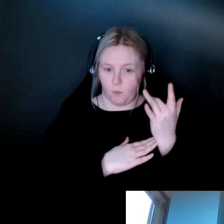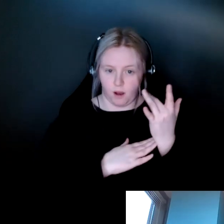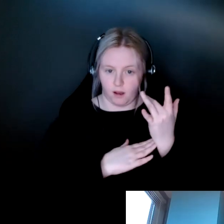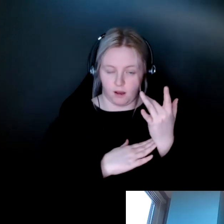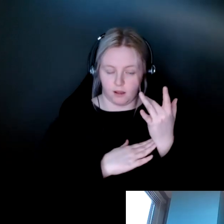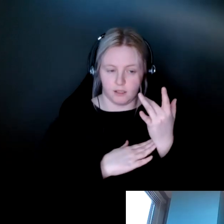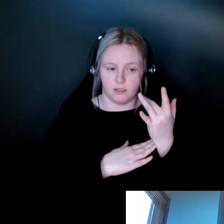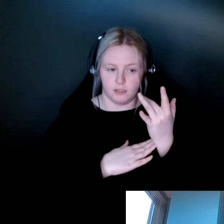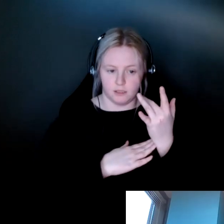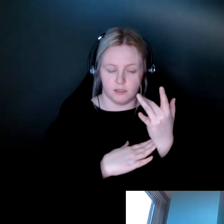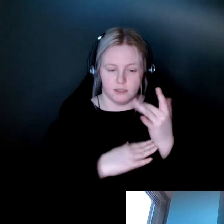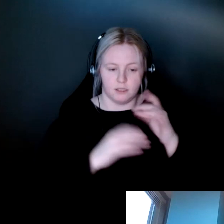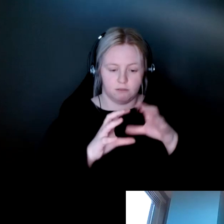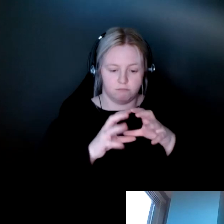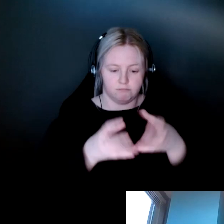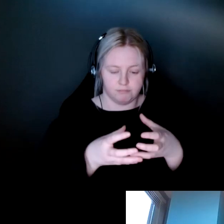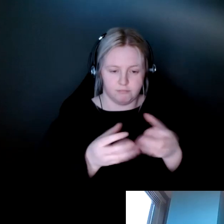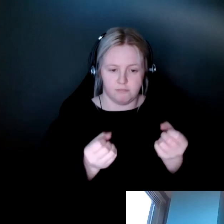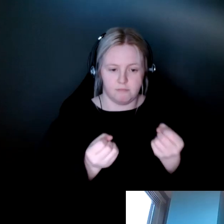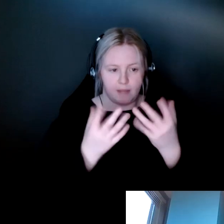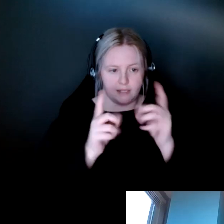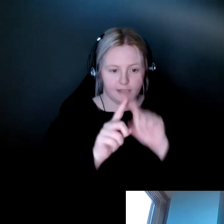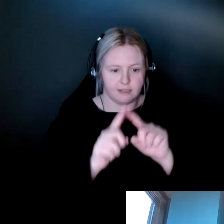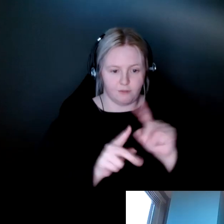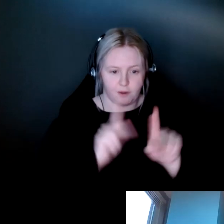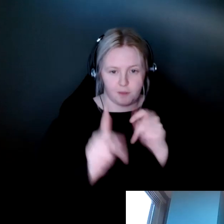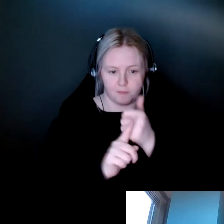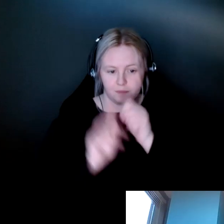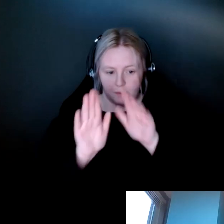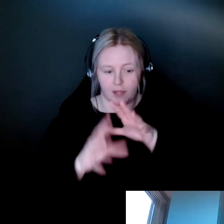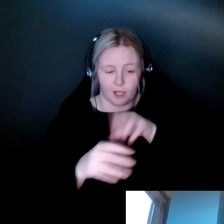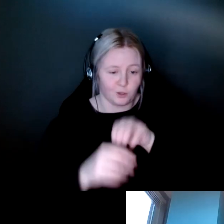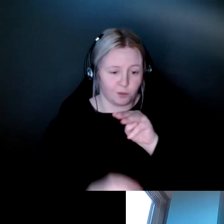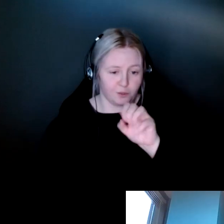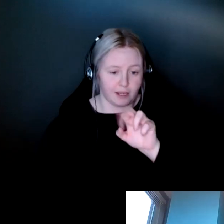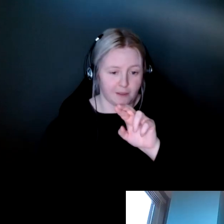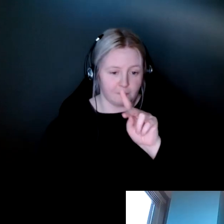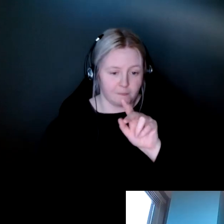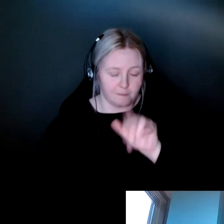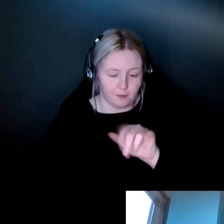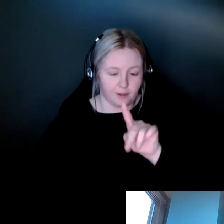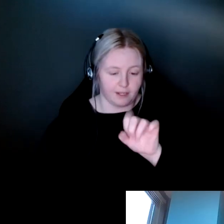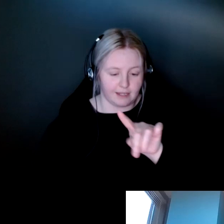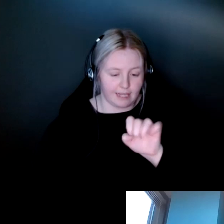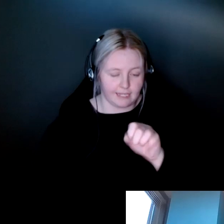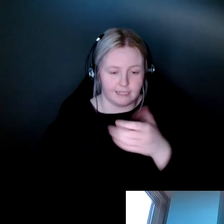you know, comprised of a lot of really wonderful young people, just like Mary Kate, who may not have had the experience of